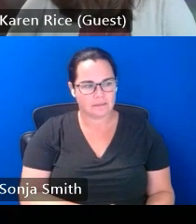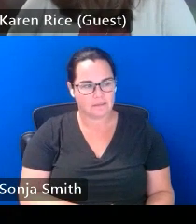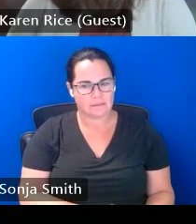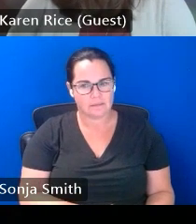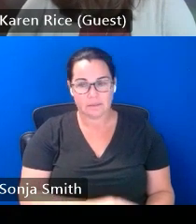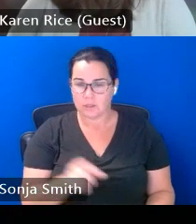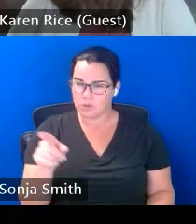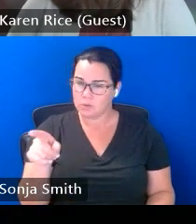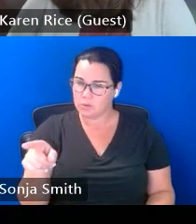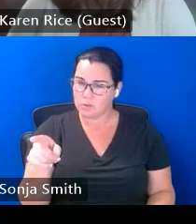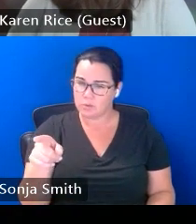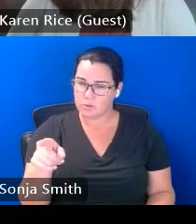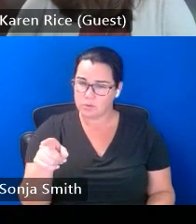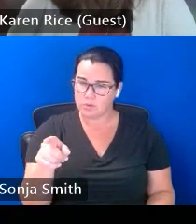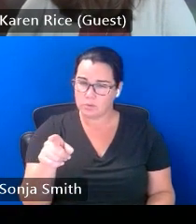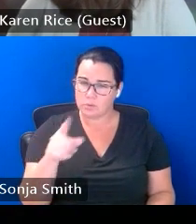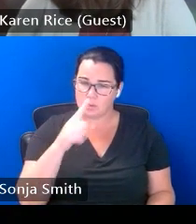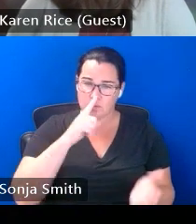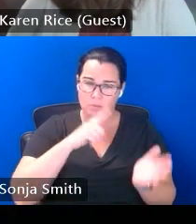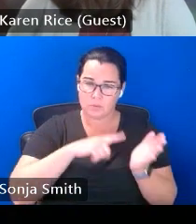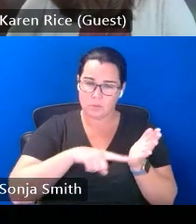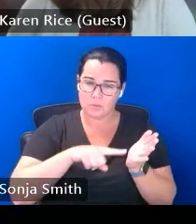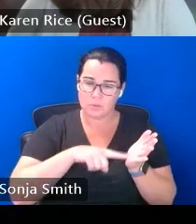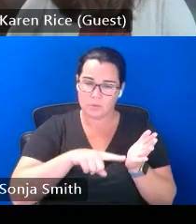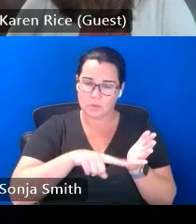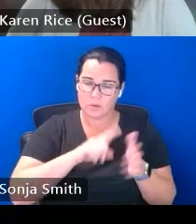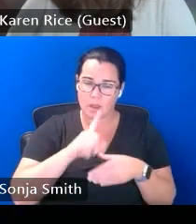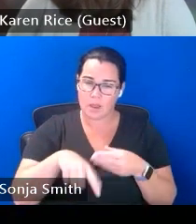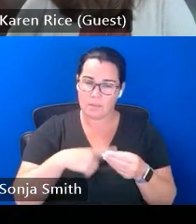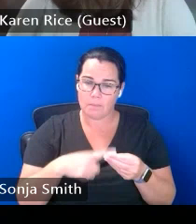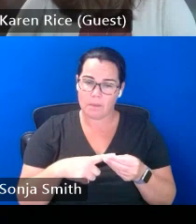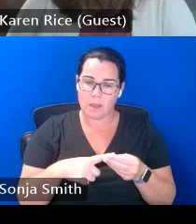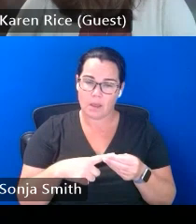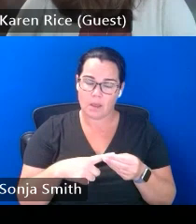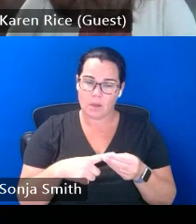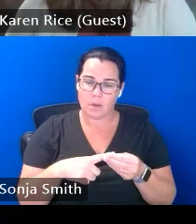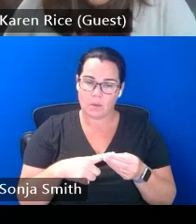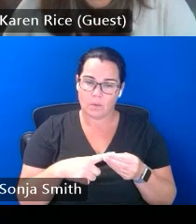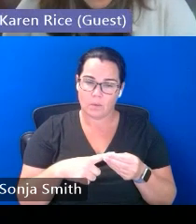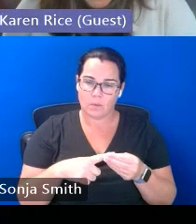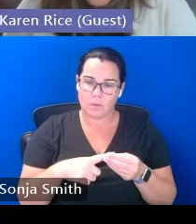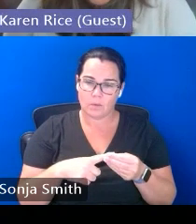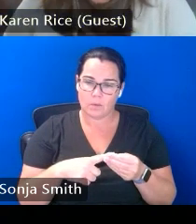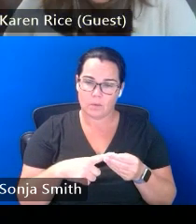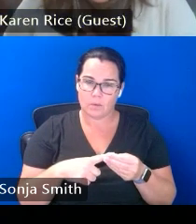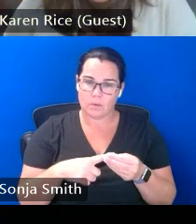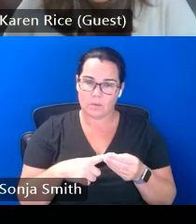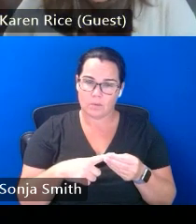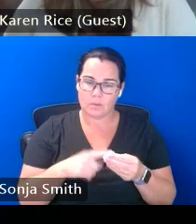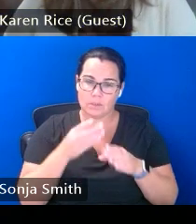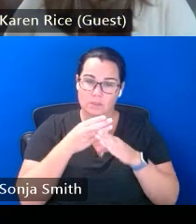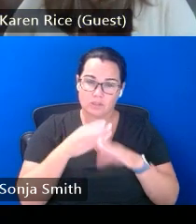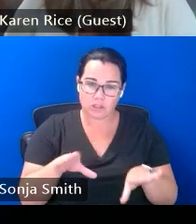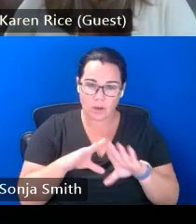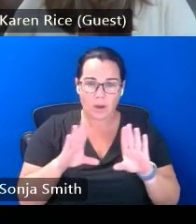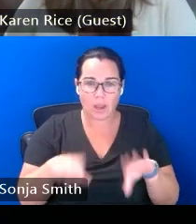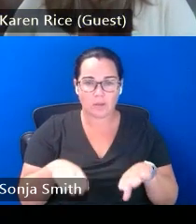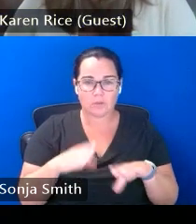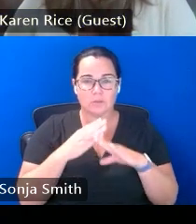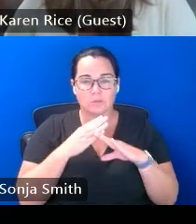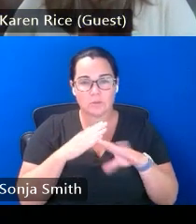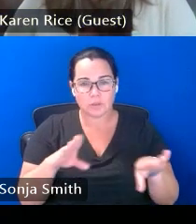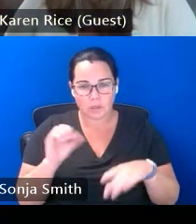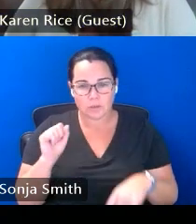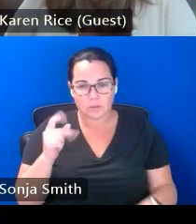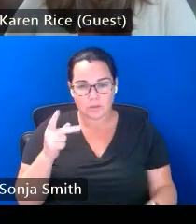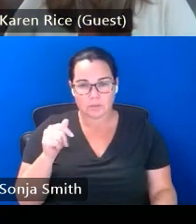look into um issues about specifically with people in shared housing insurance spaces i was thinking about